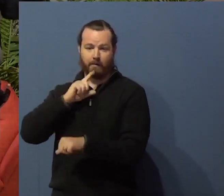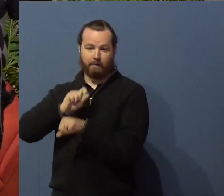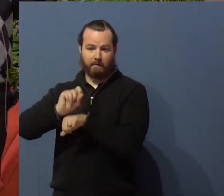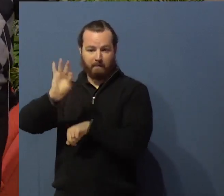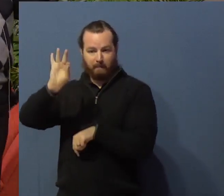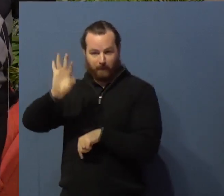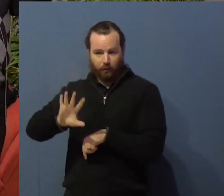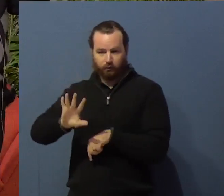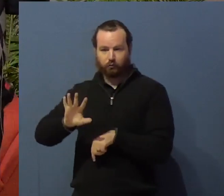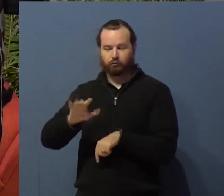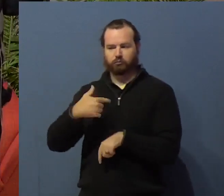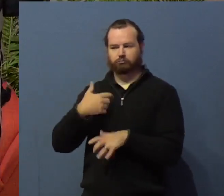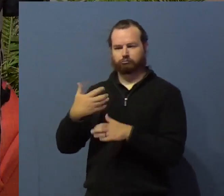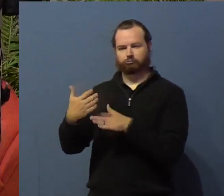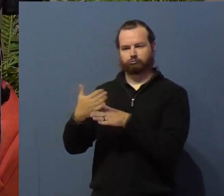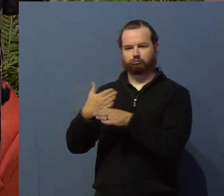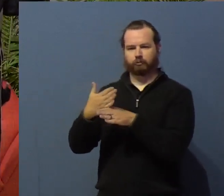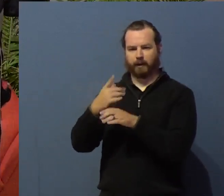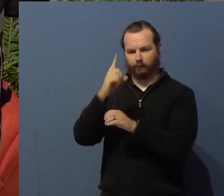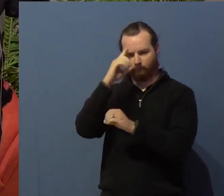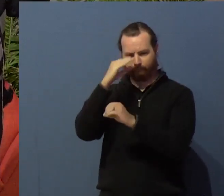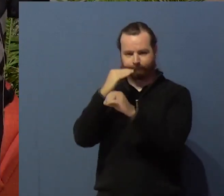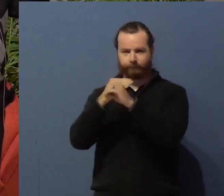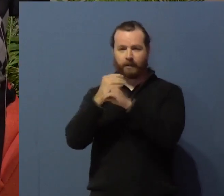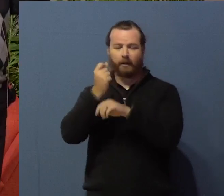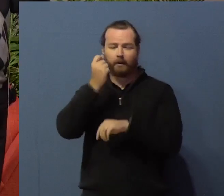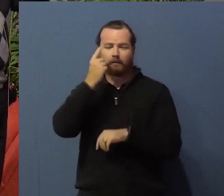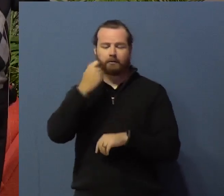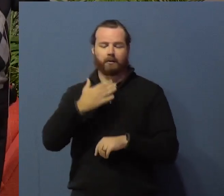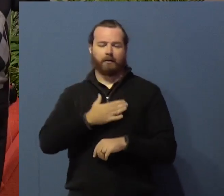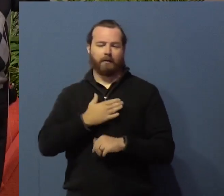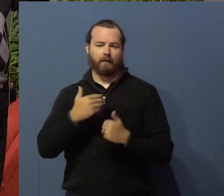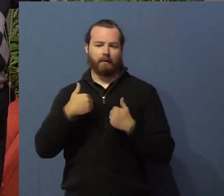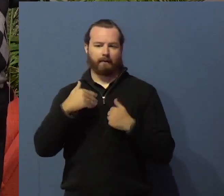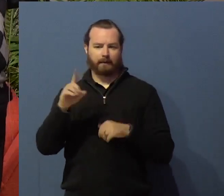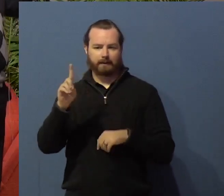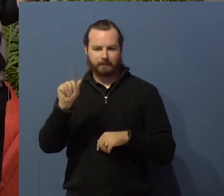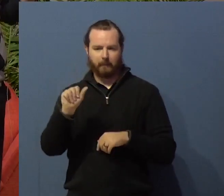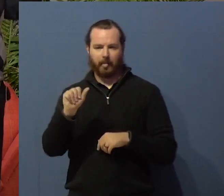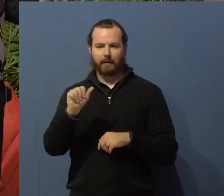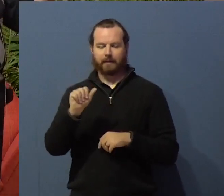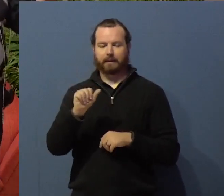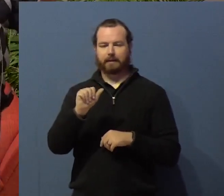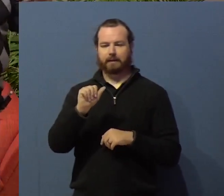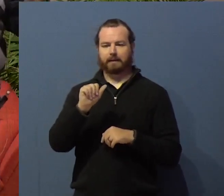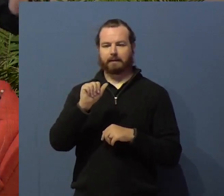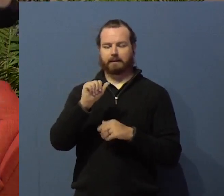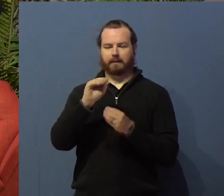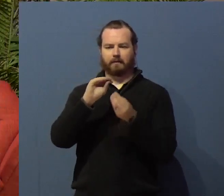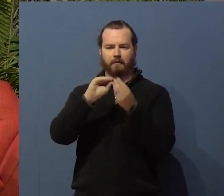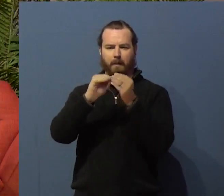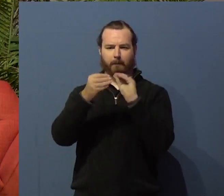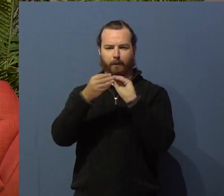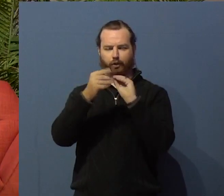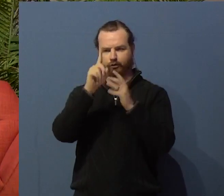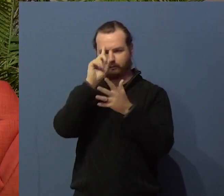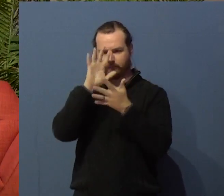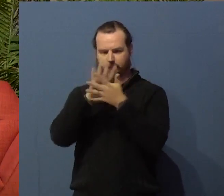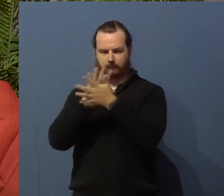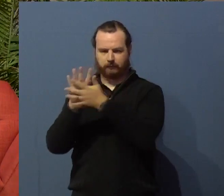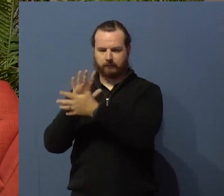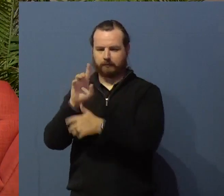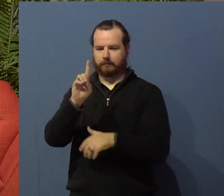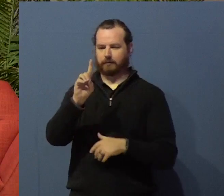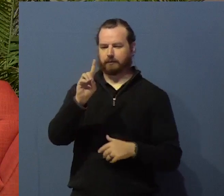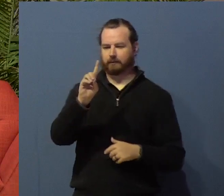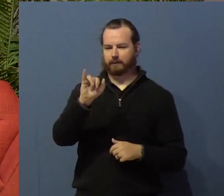disabilities is dyscalculia. So I have some trouble with memory numbers and doing things sequentially. So if anybody wants